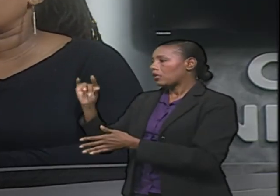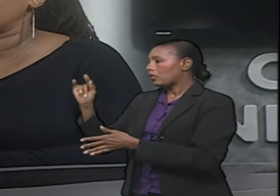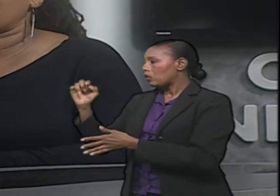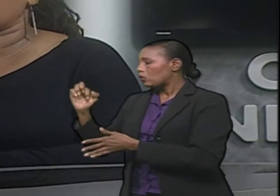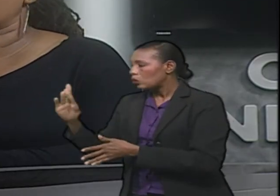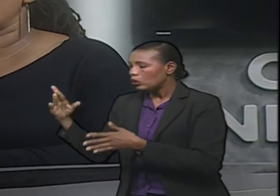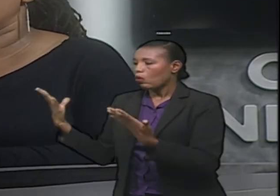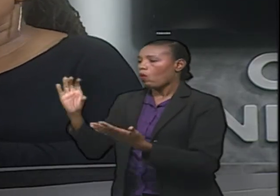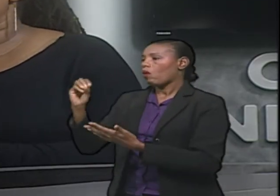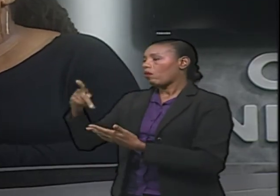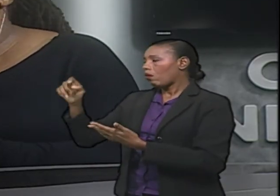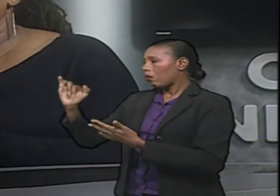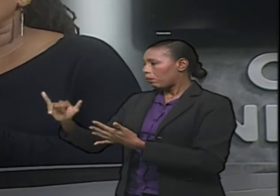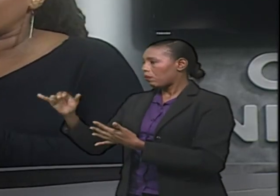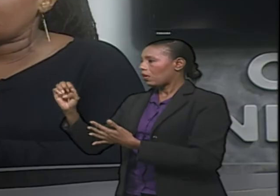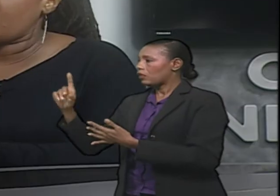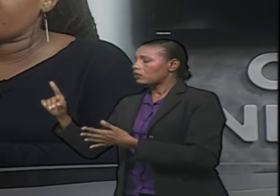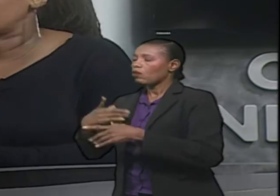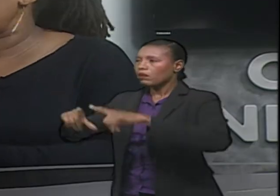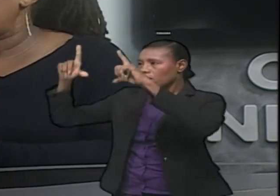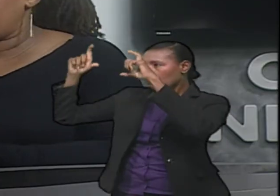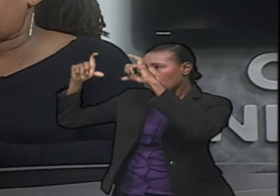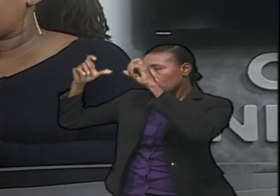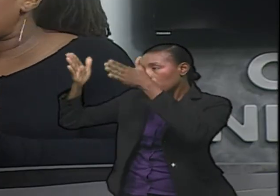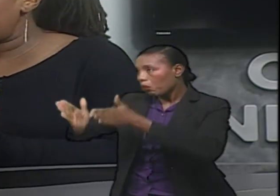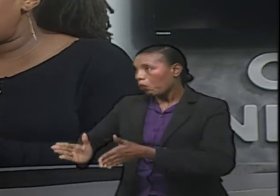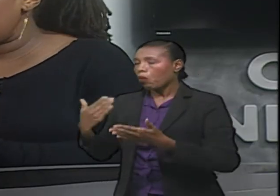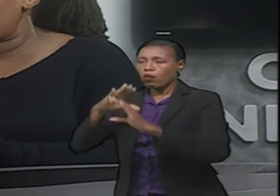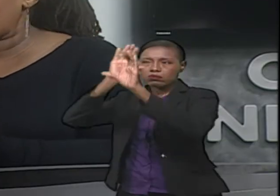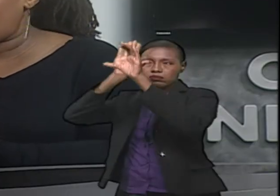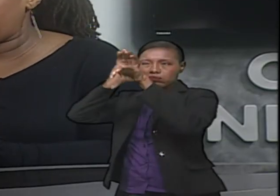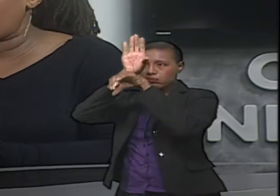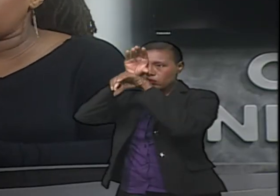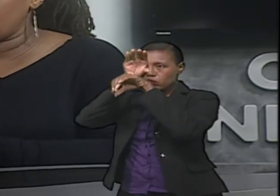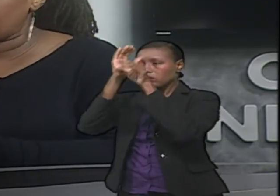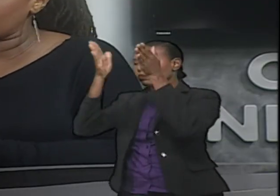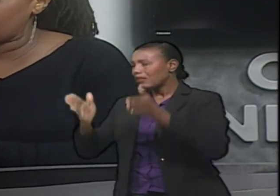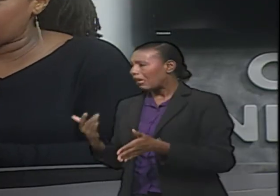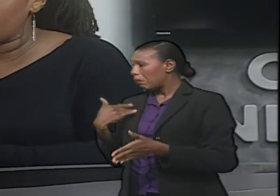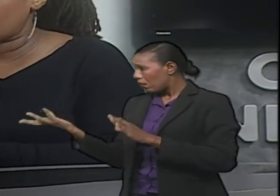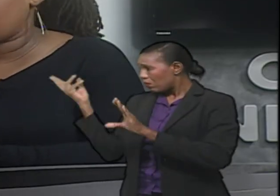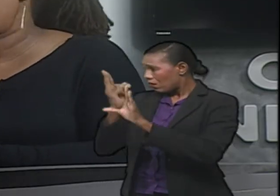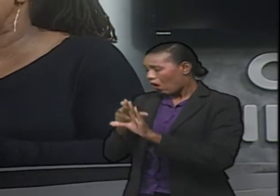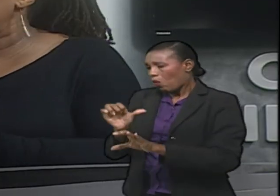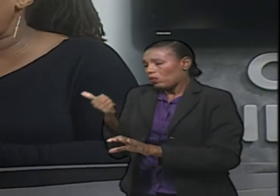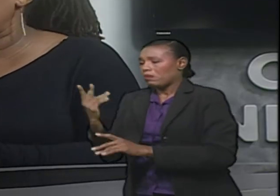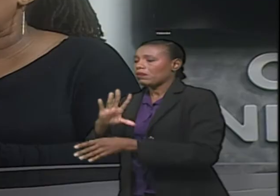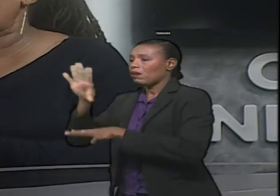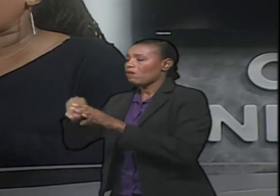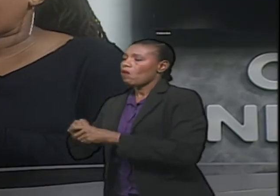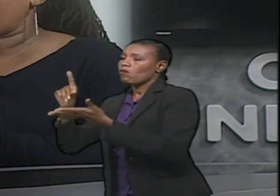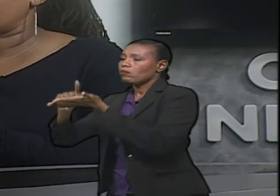the newspapers. We would get it from photographers and videographers. Well, does it apply to me? Do I qualify or is it just people who are the journalists who get it from